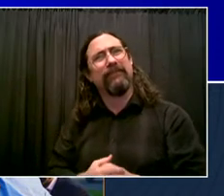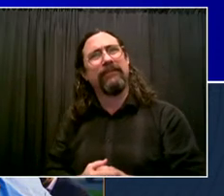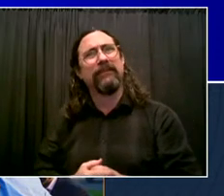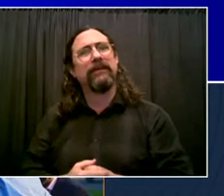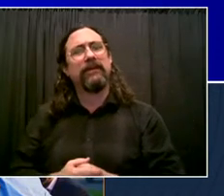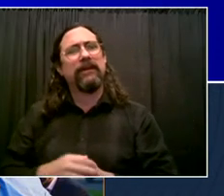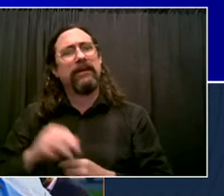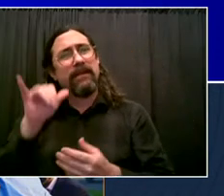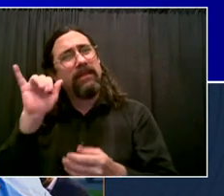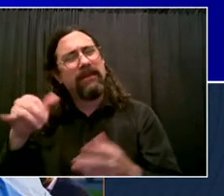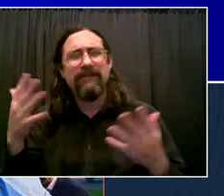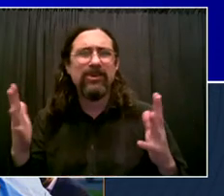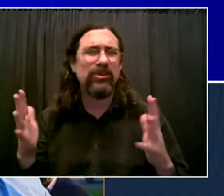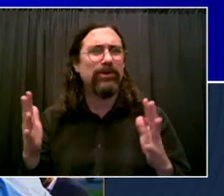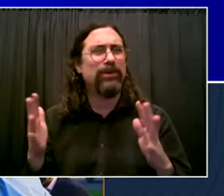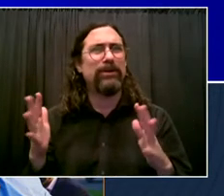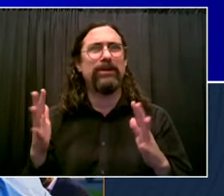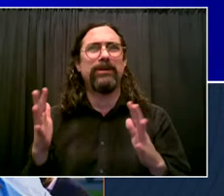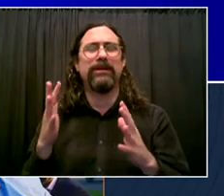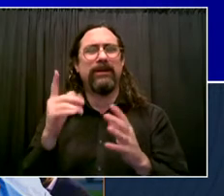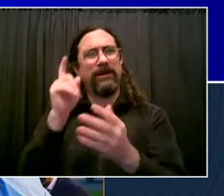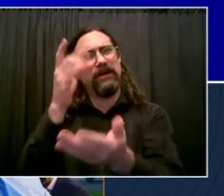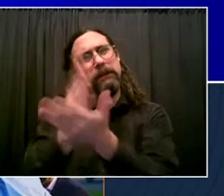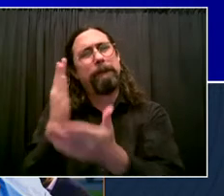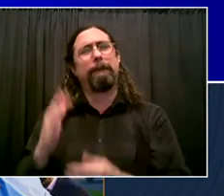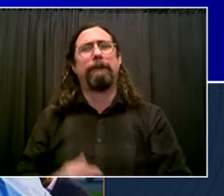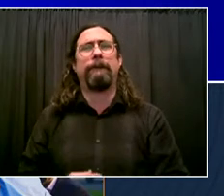Because this is not a way for us to live.